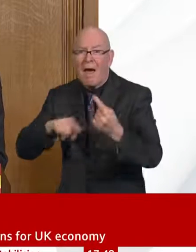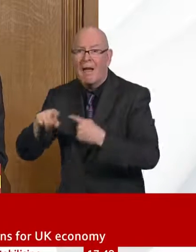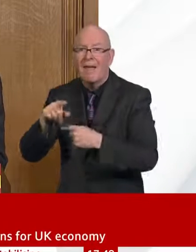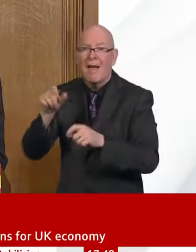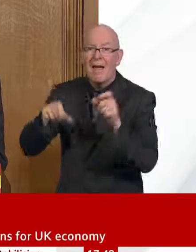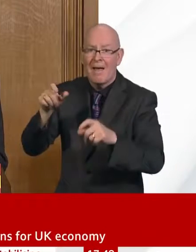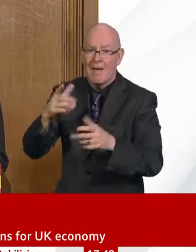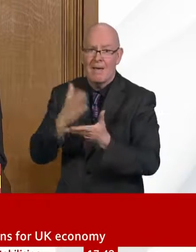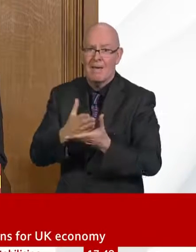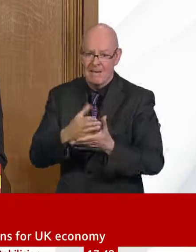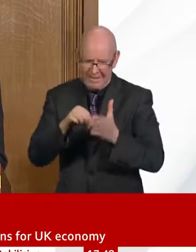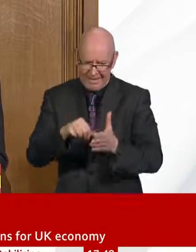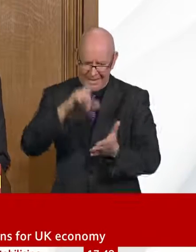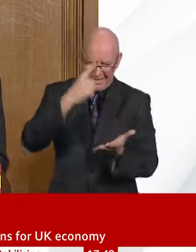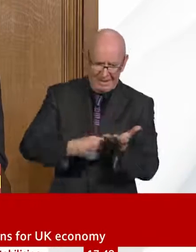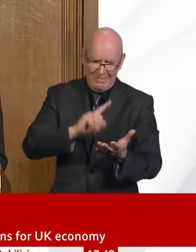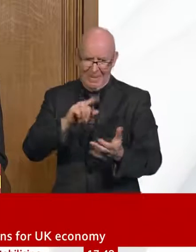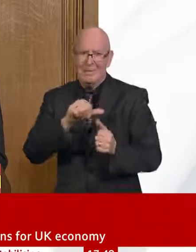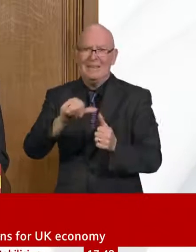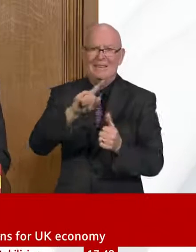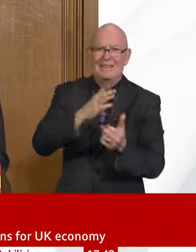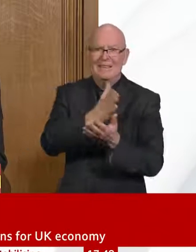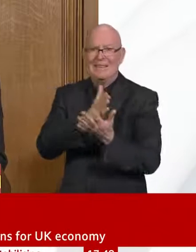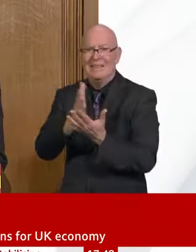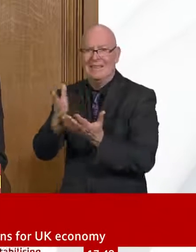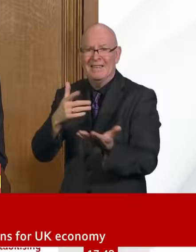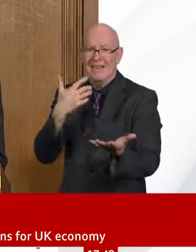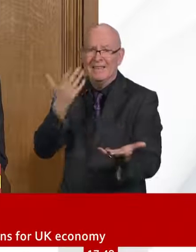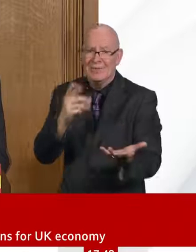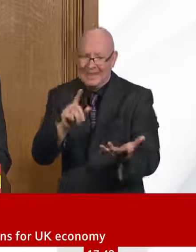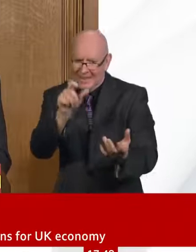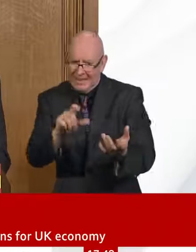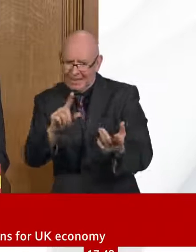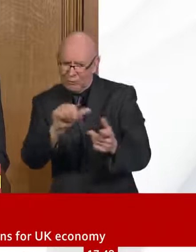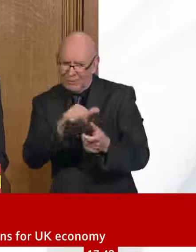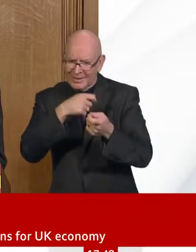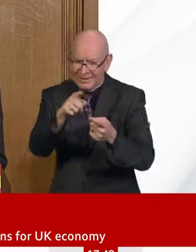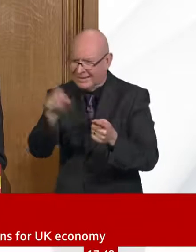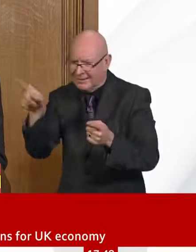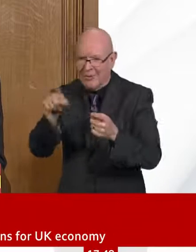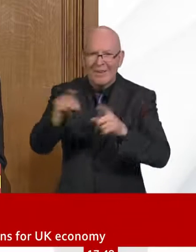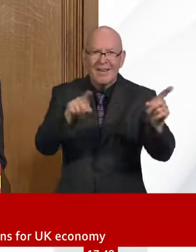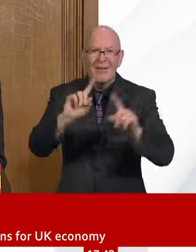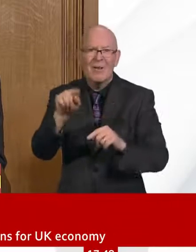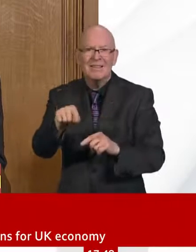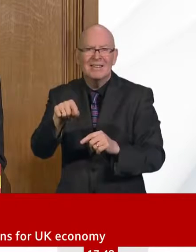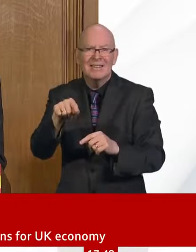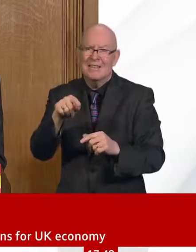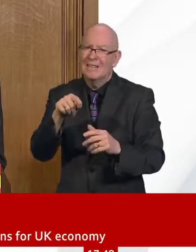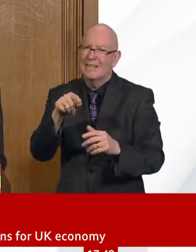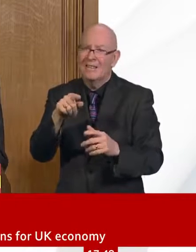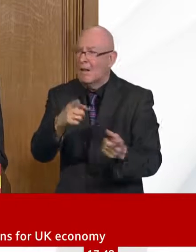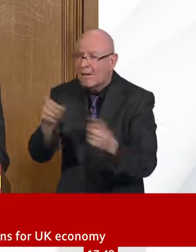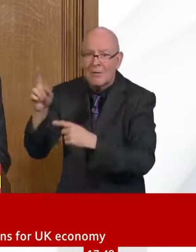and discussions are made and had day in day out in the NHS. And it should be the exactly the same now. So